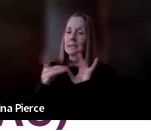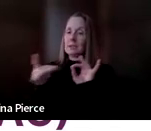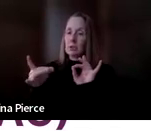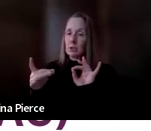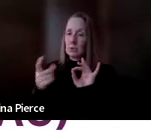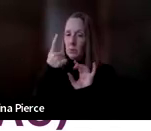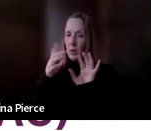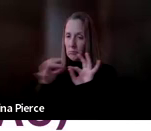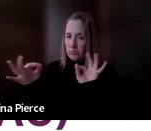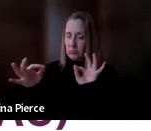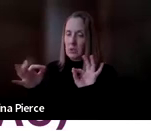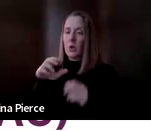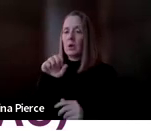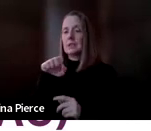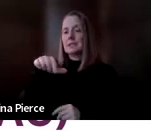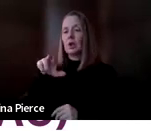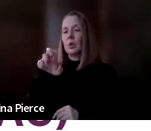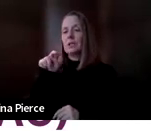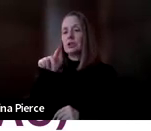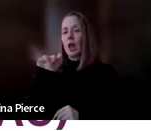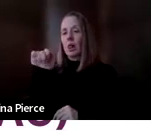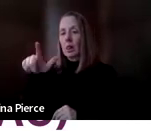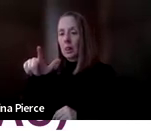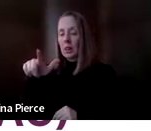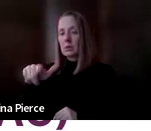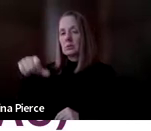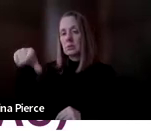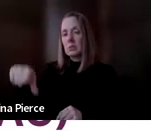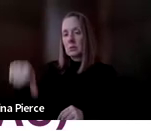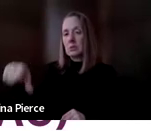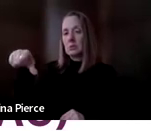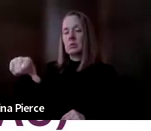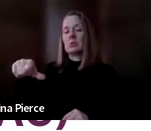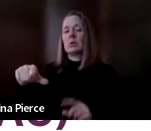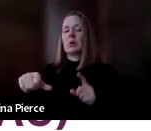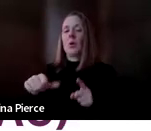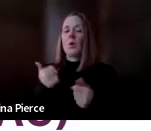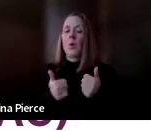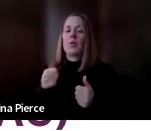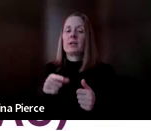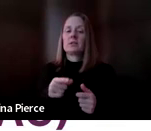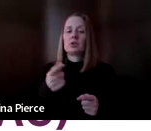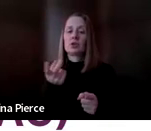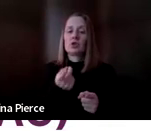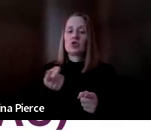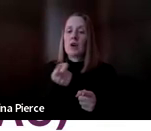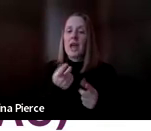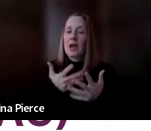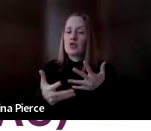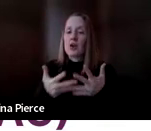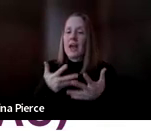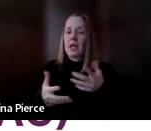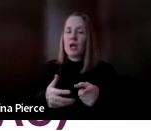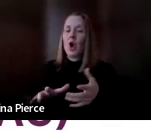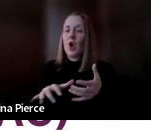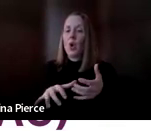switches or sequential switches um or this um little gray item here is called a quick talker this is one